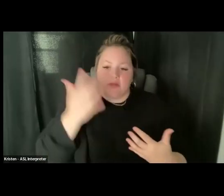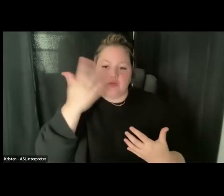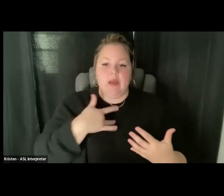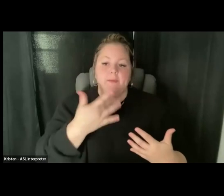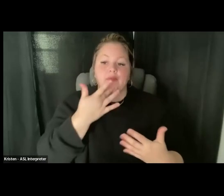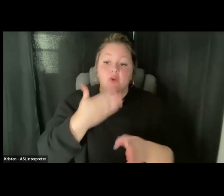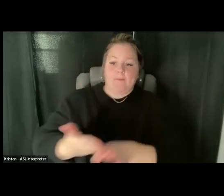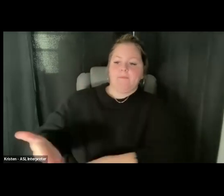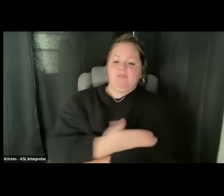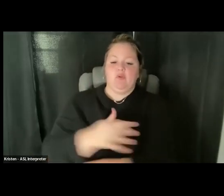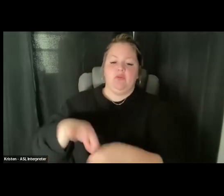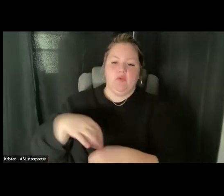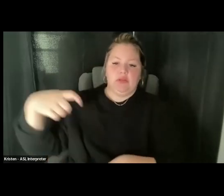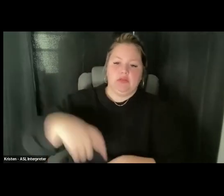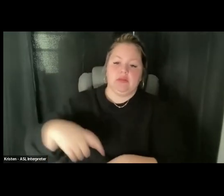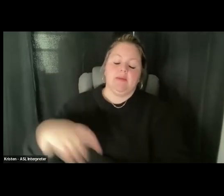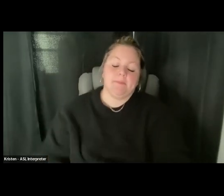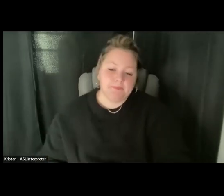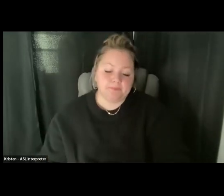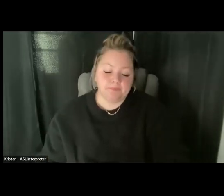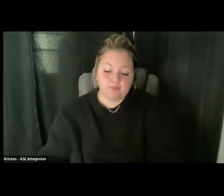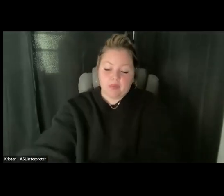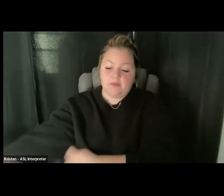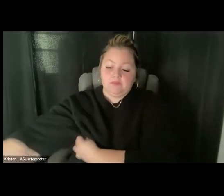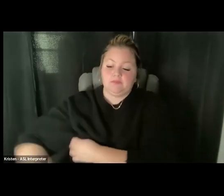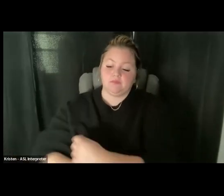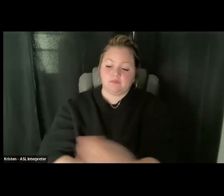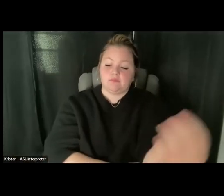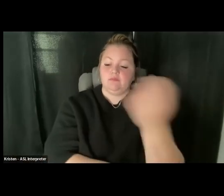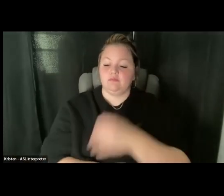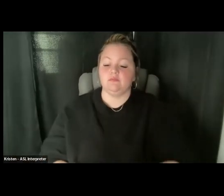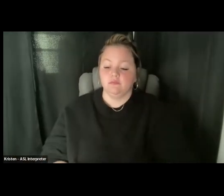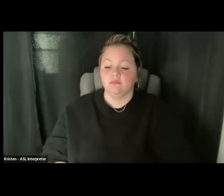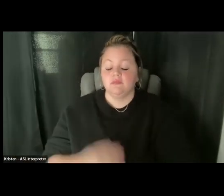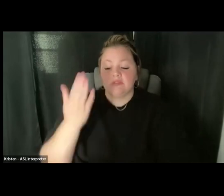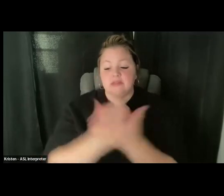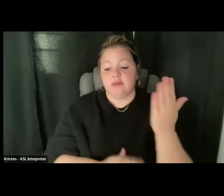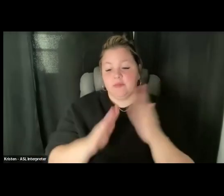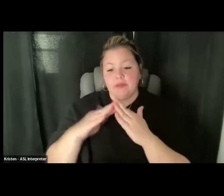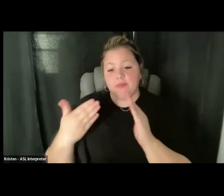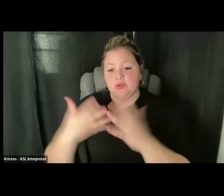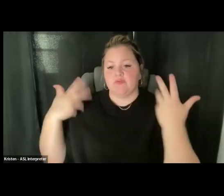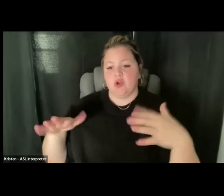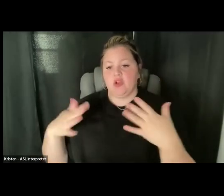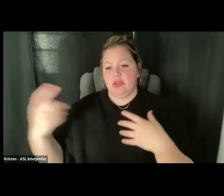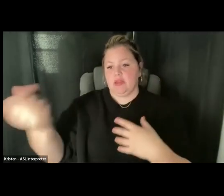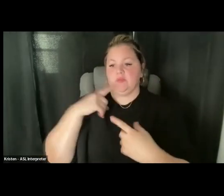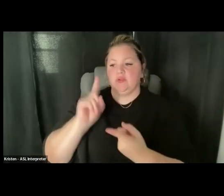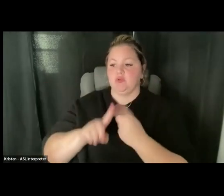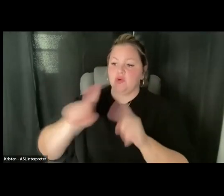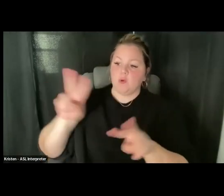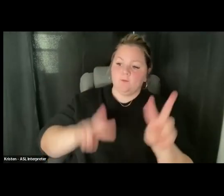communities who have reached out to me so we can survey something prior to the upcoming elections.